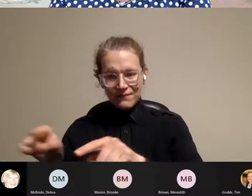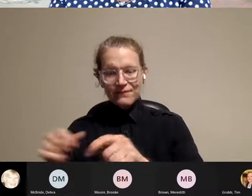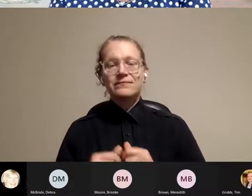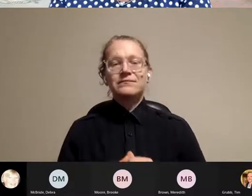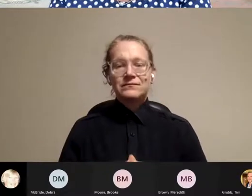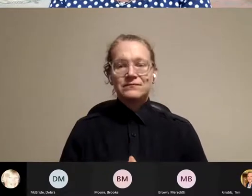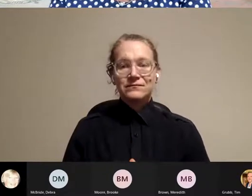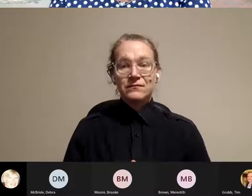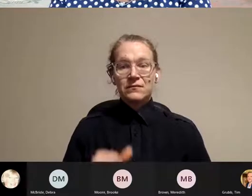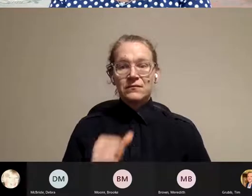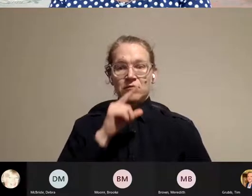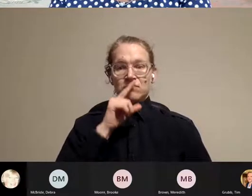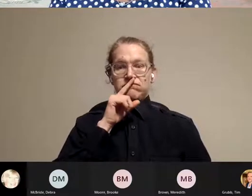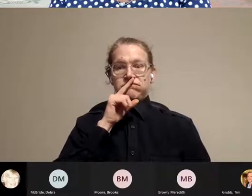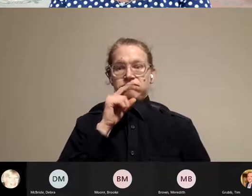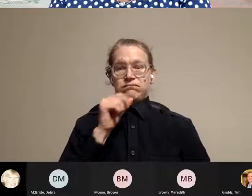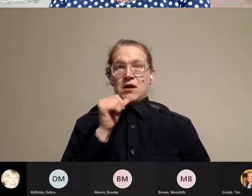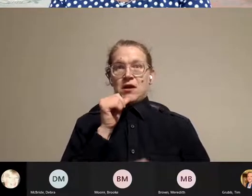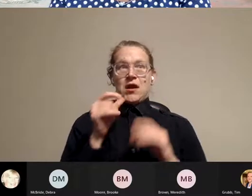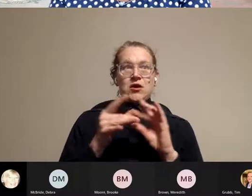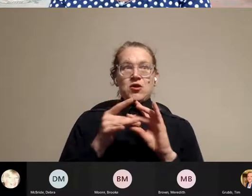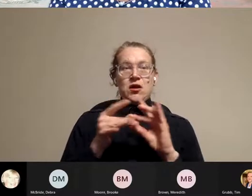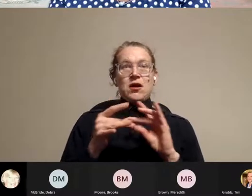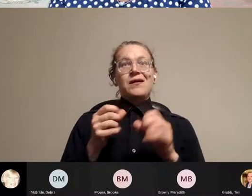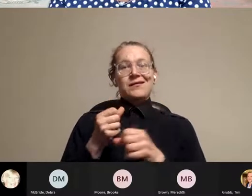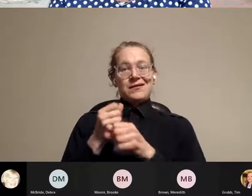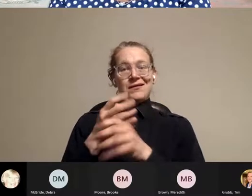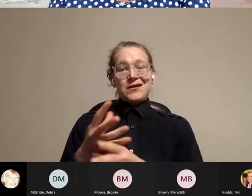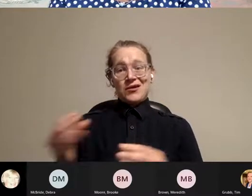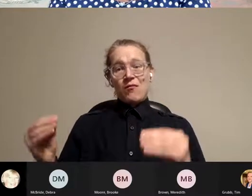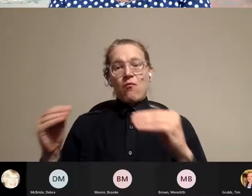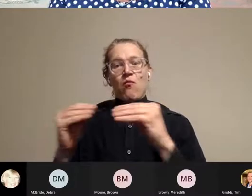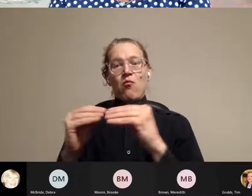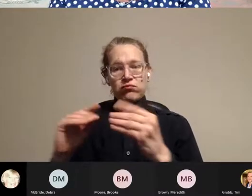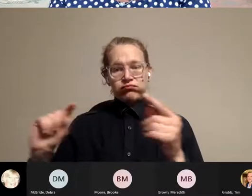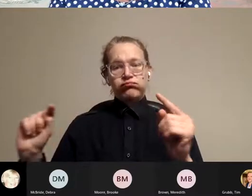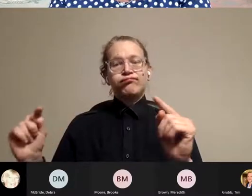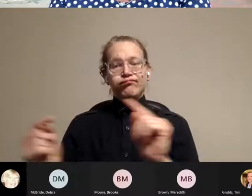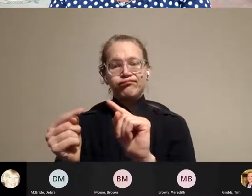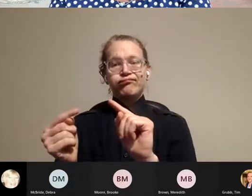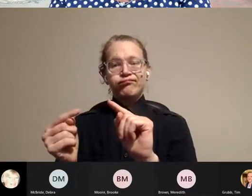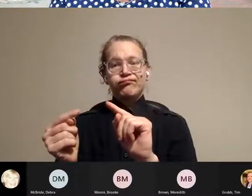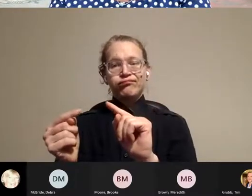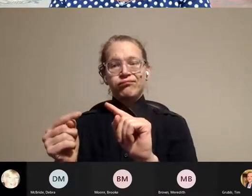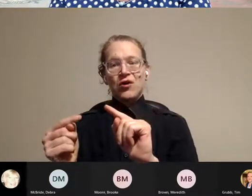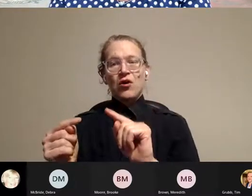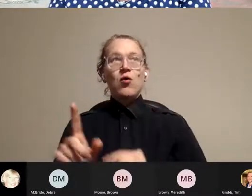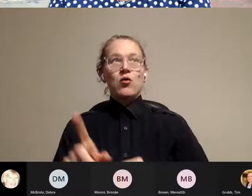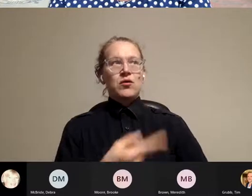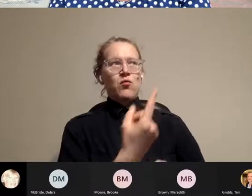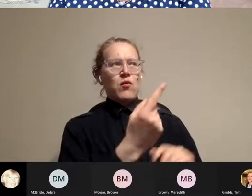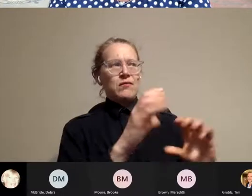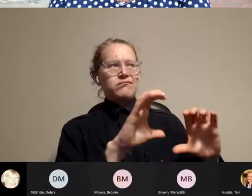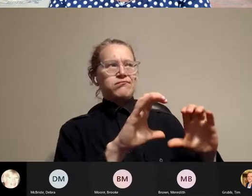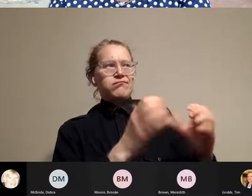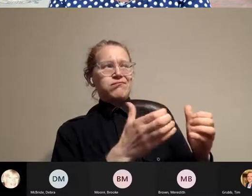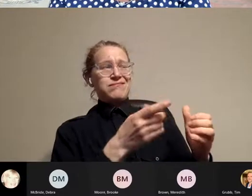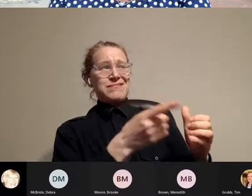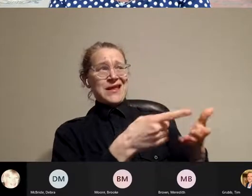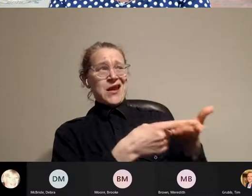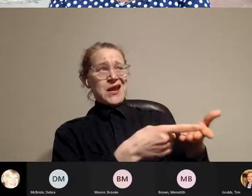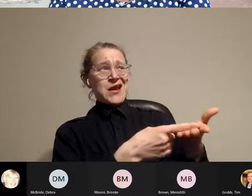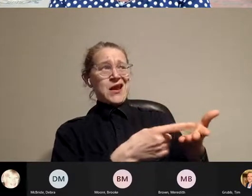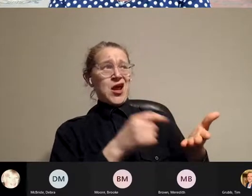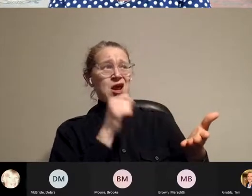talking about it that's causing harm or it's the only one side talking about it causing harm too.